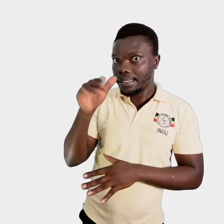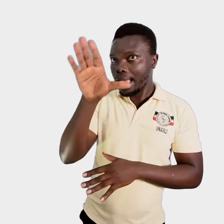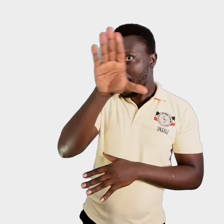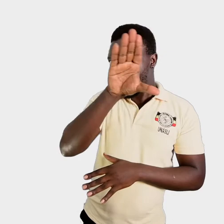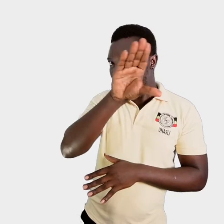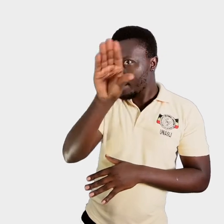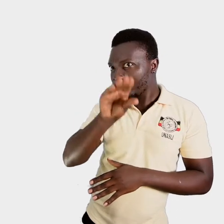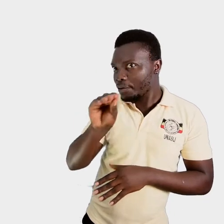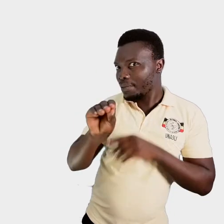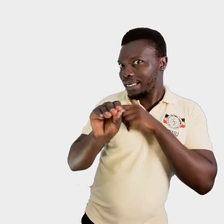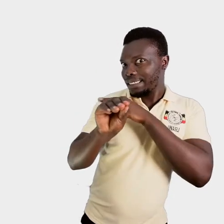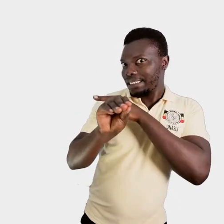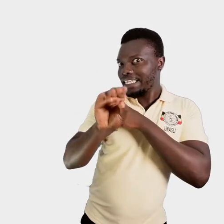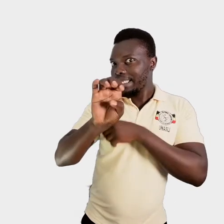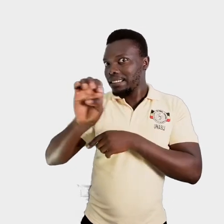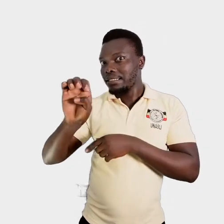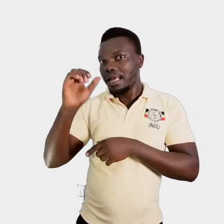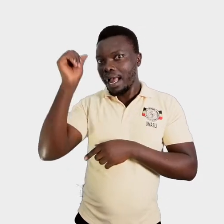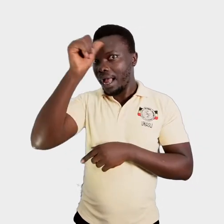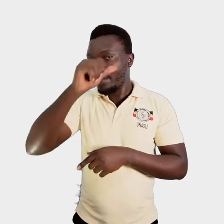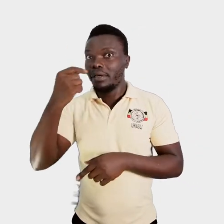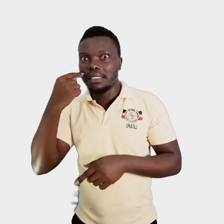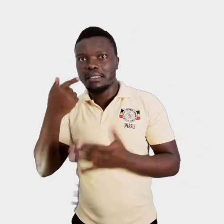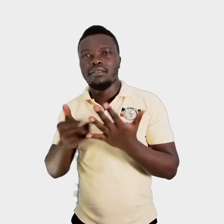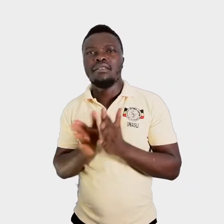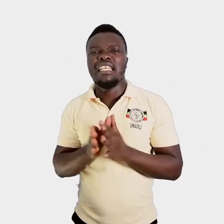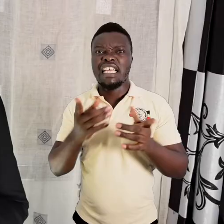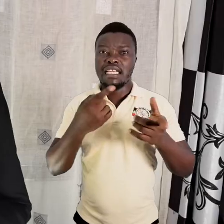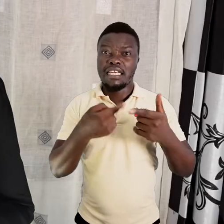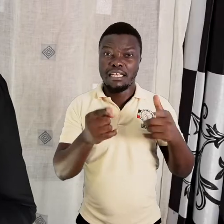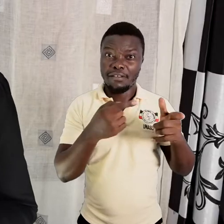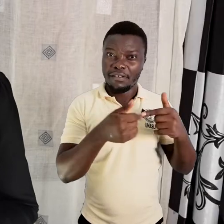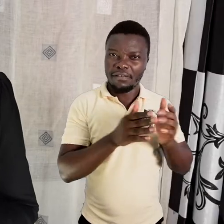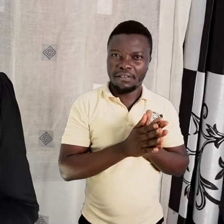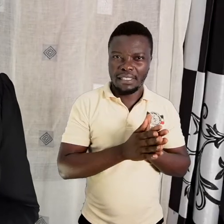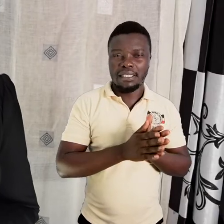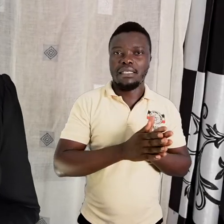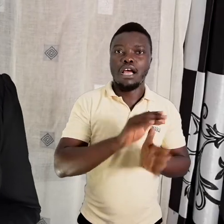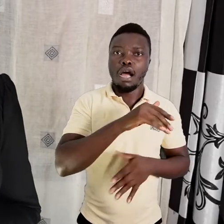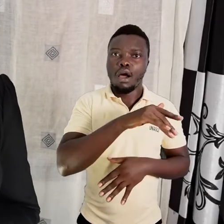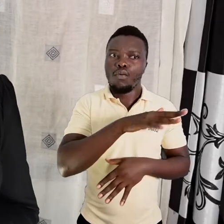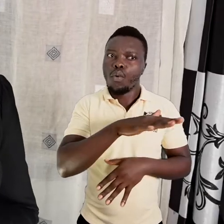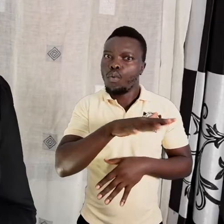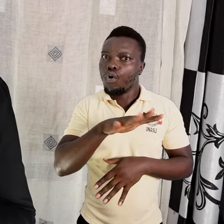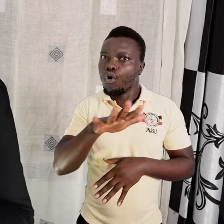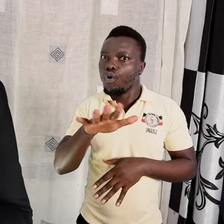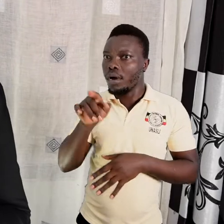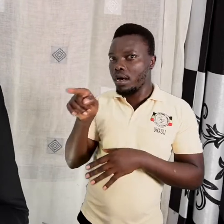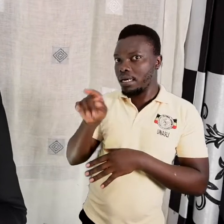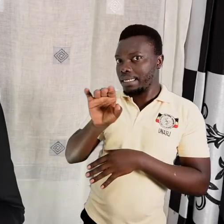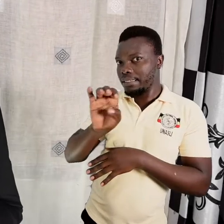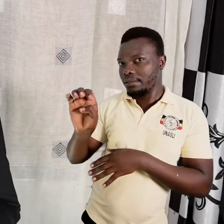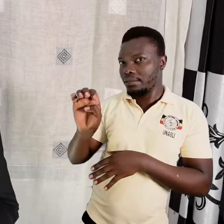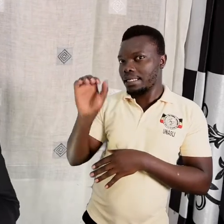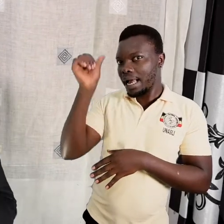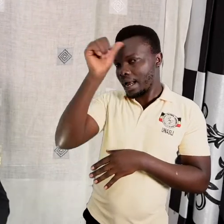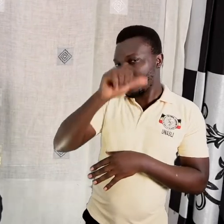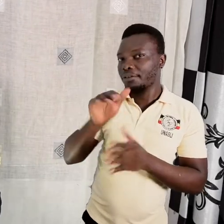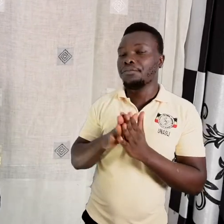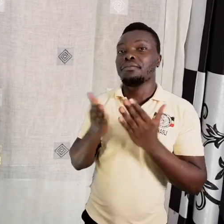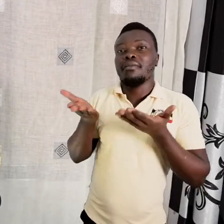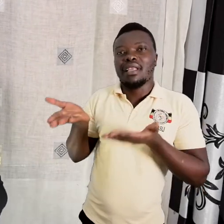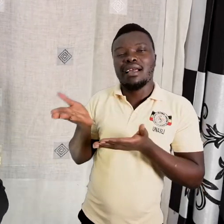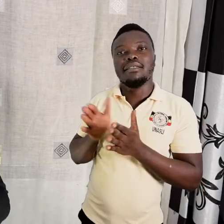moment, and we will look at the different water bodies that are found in East Africa. So,